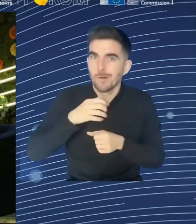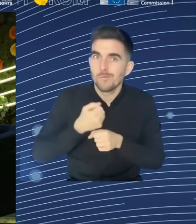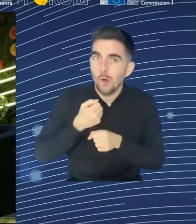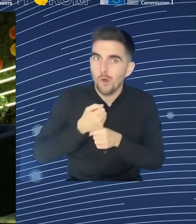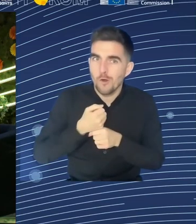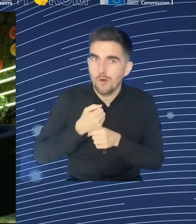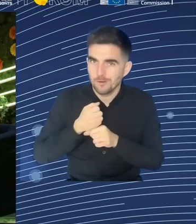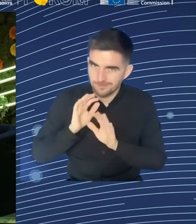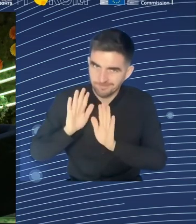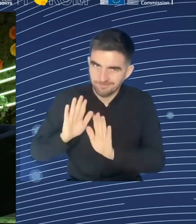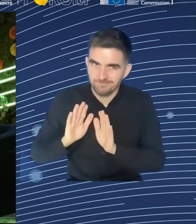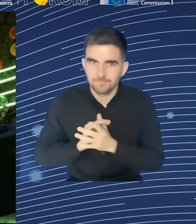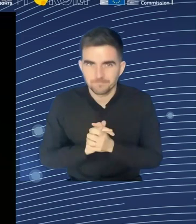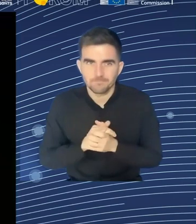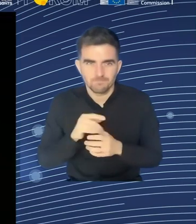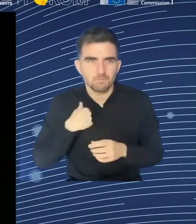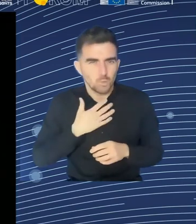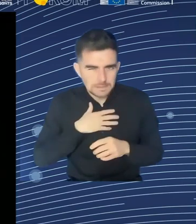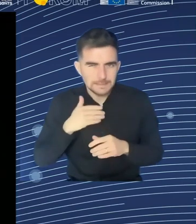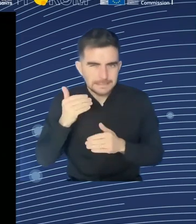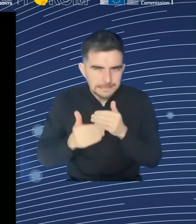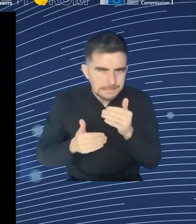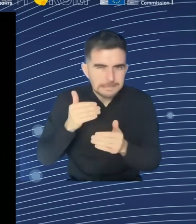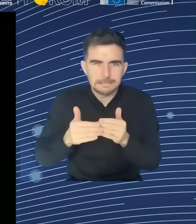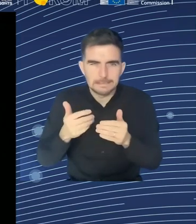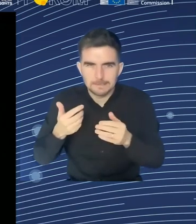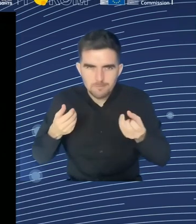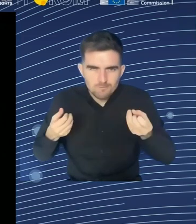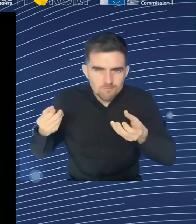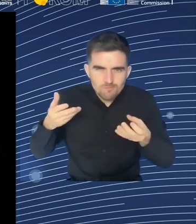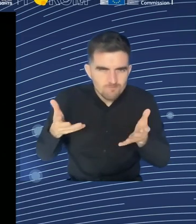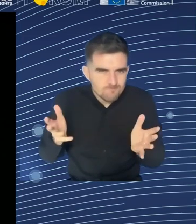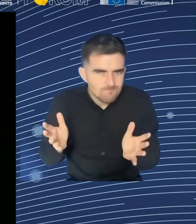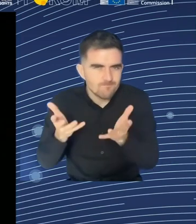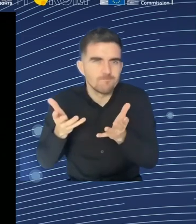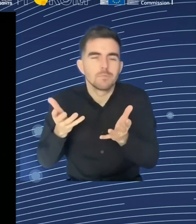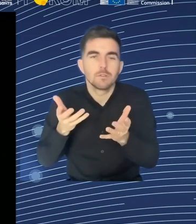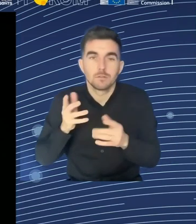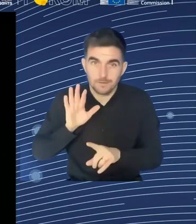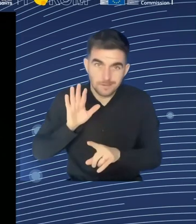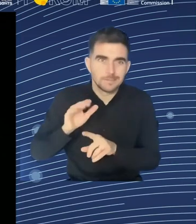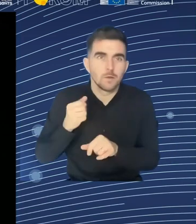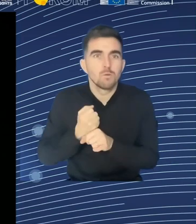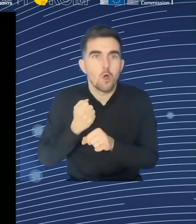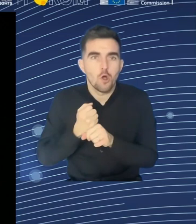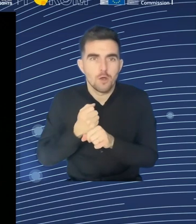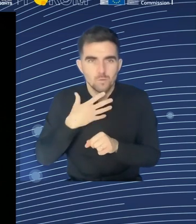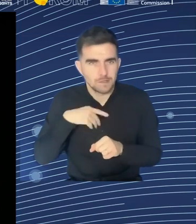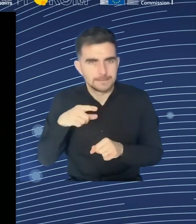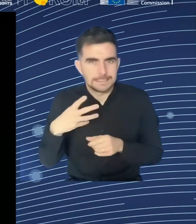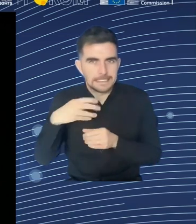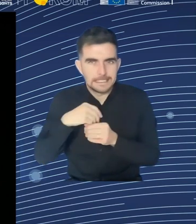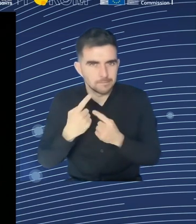public authorities are in the main responsibility. But also when it comes to investing more and having more